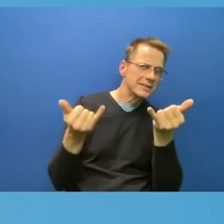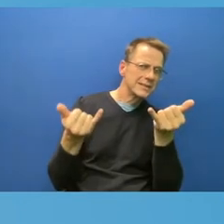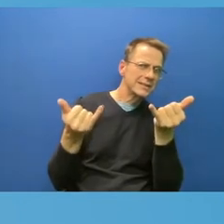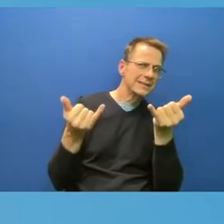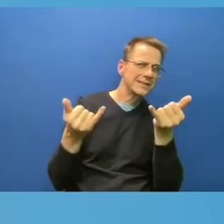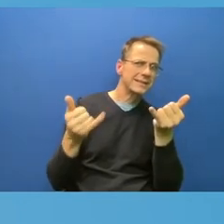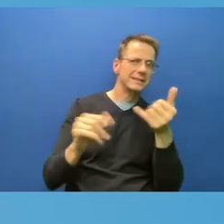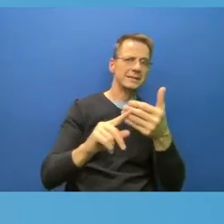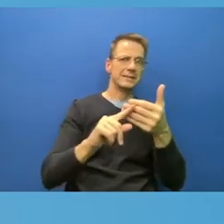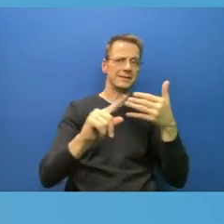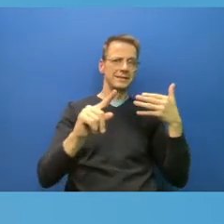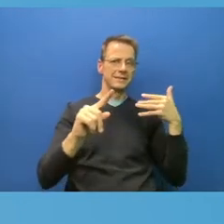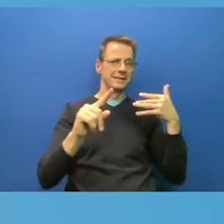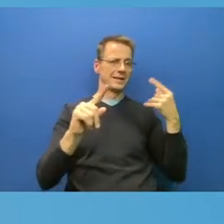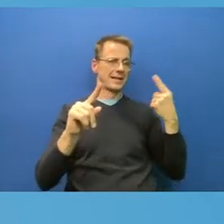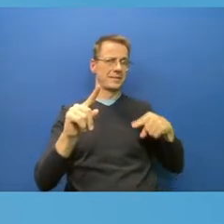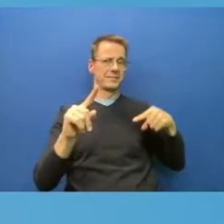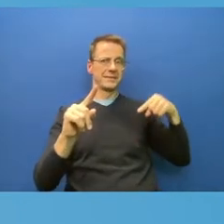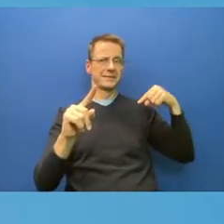That's my best advice.